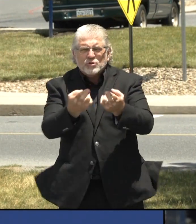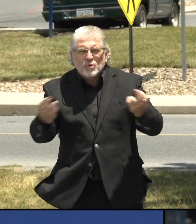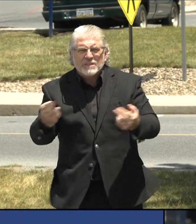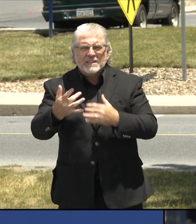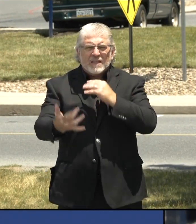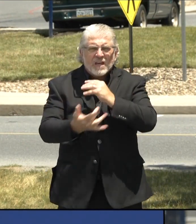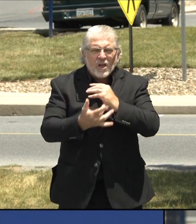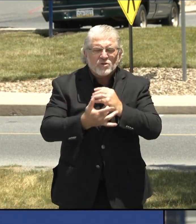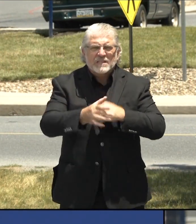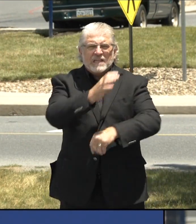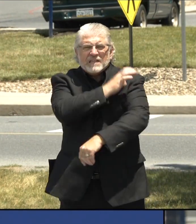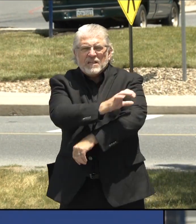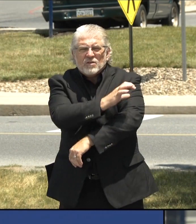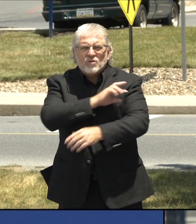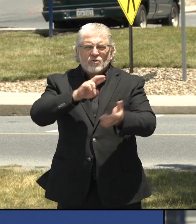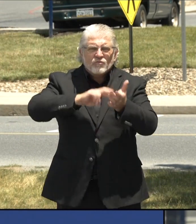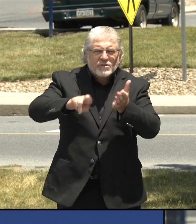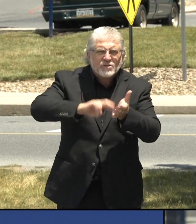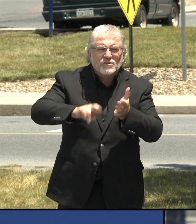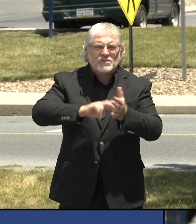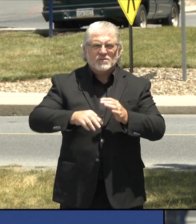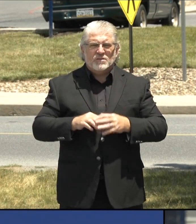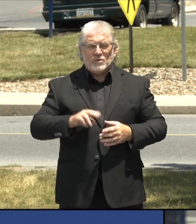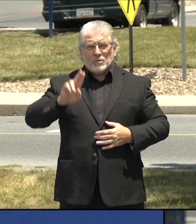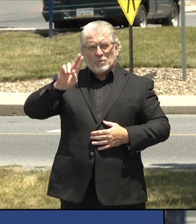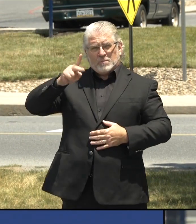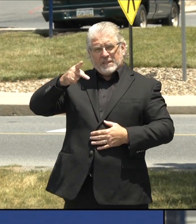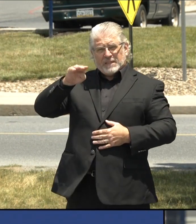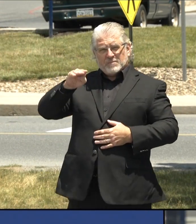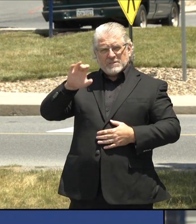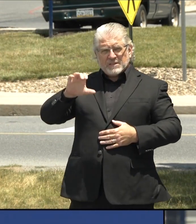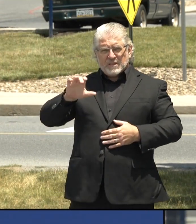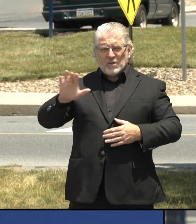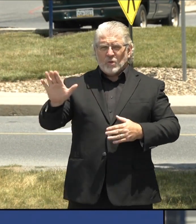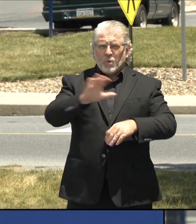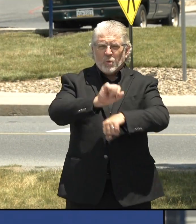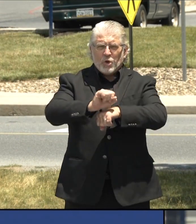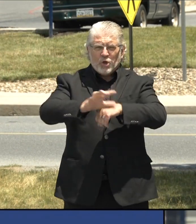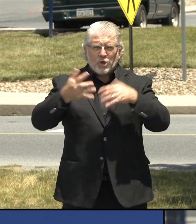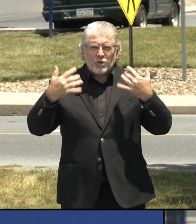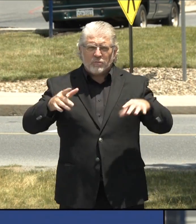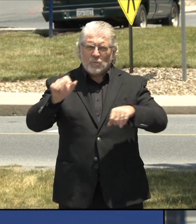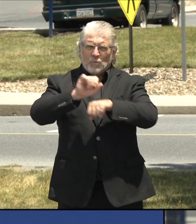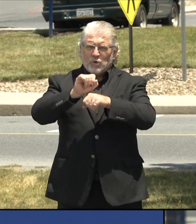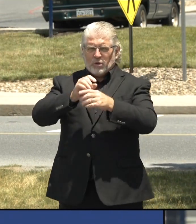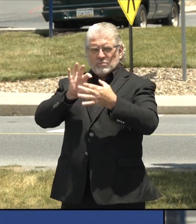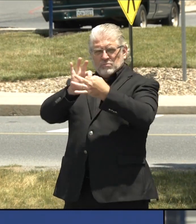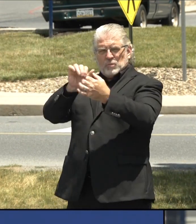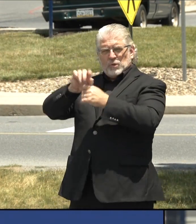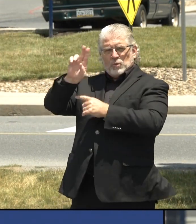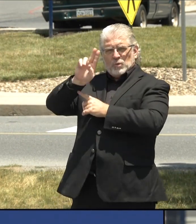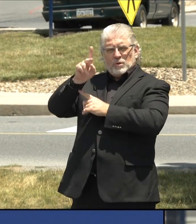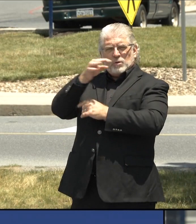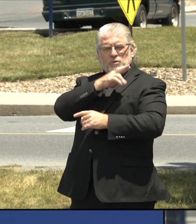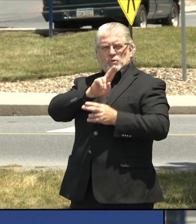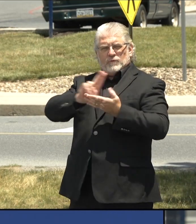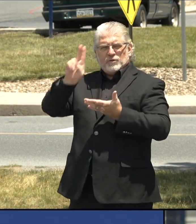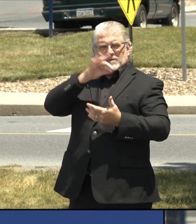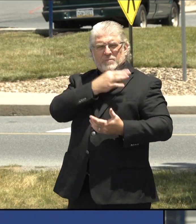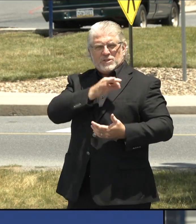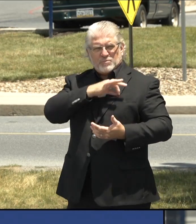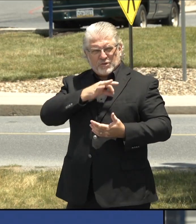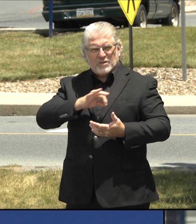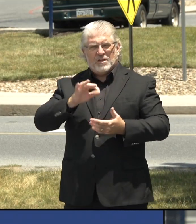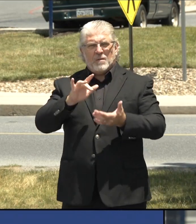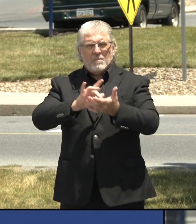system is currently working through the University of Pittsburgh School of Medicine, launching a clinical trial to fast